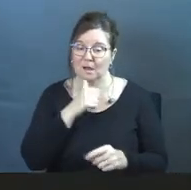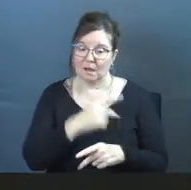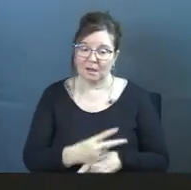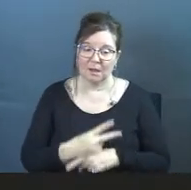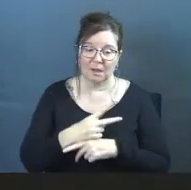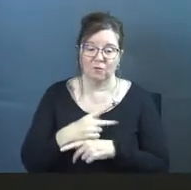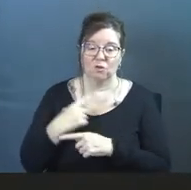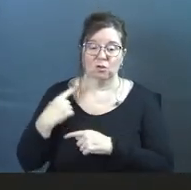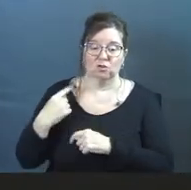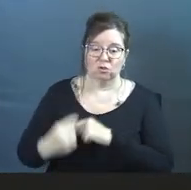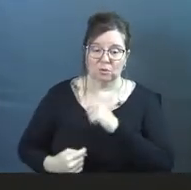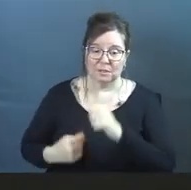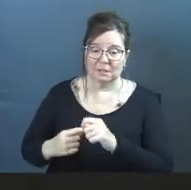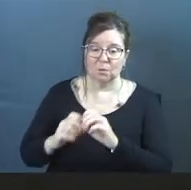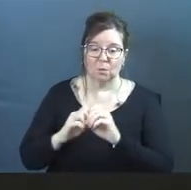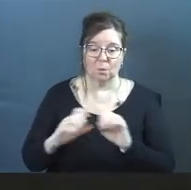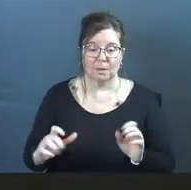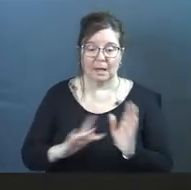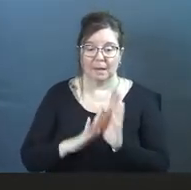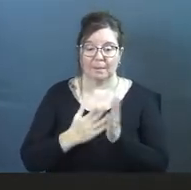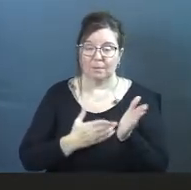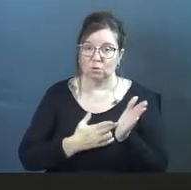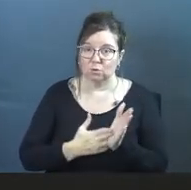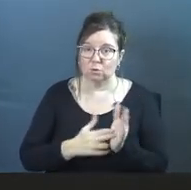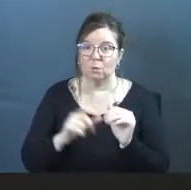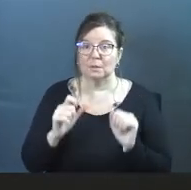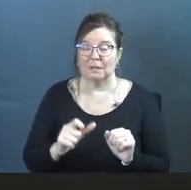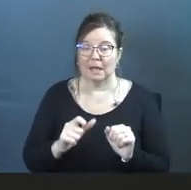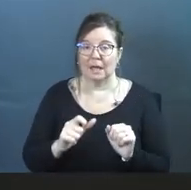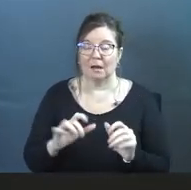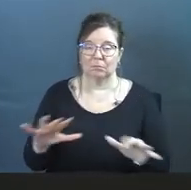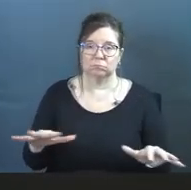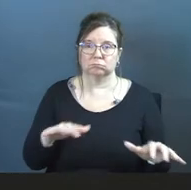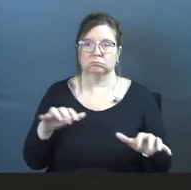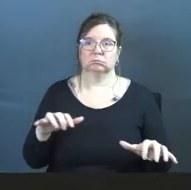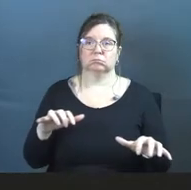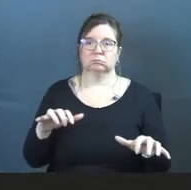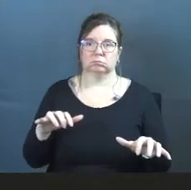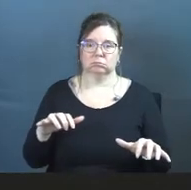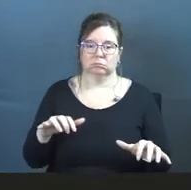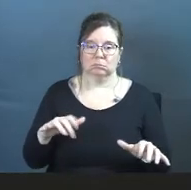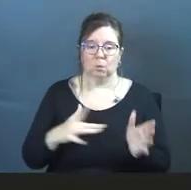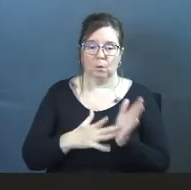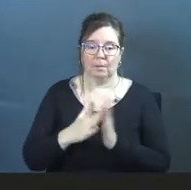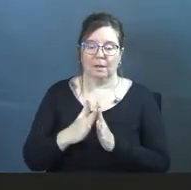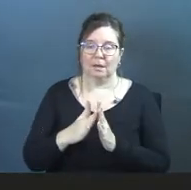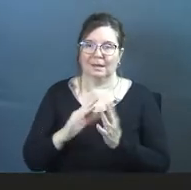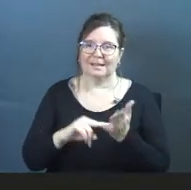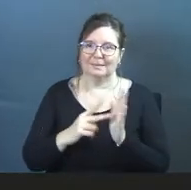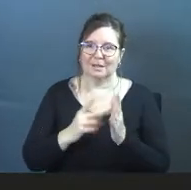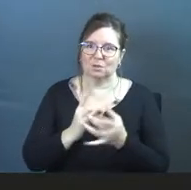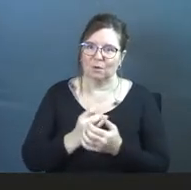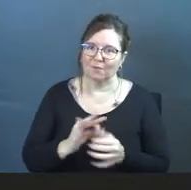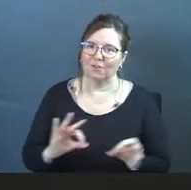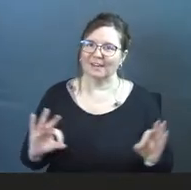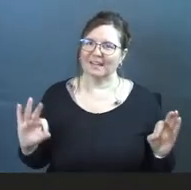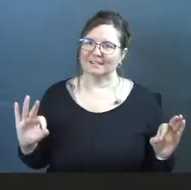careful, traditions without biblical truth can paralyze us when biblical truth is meant to free us.